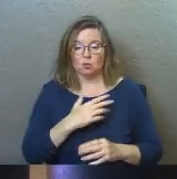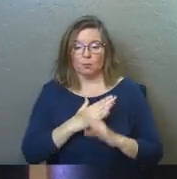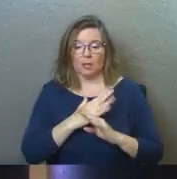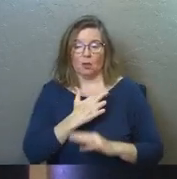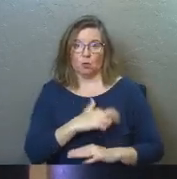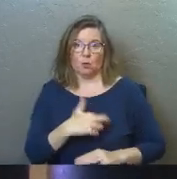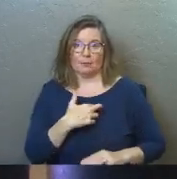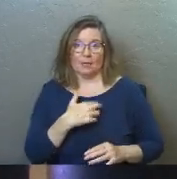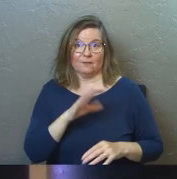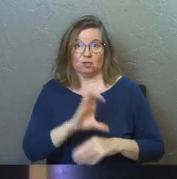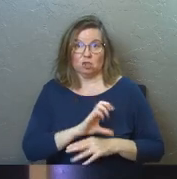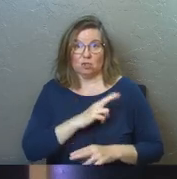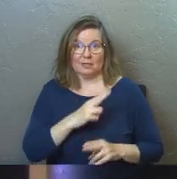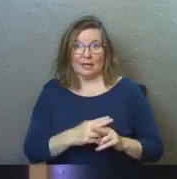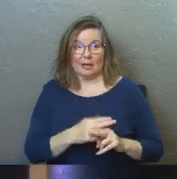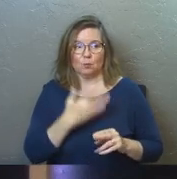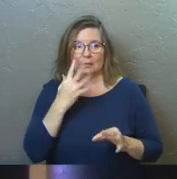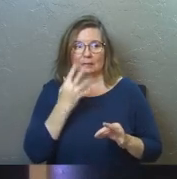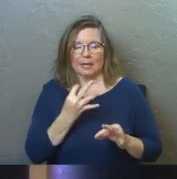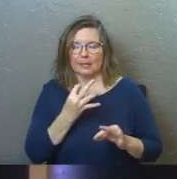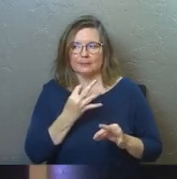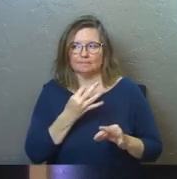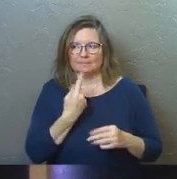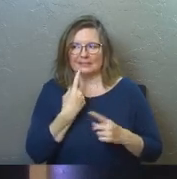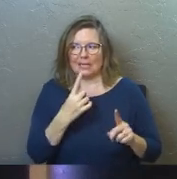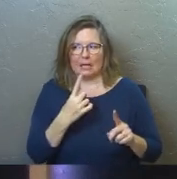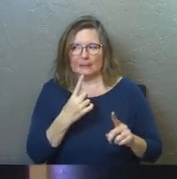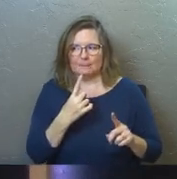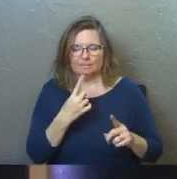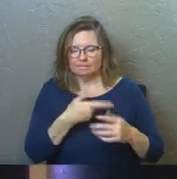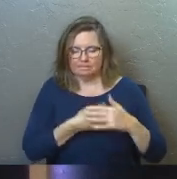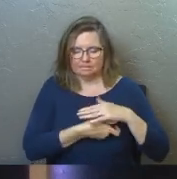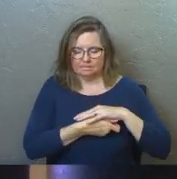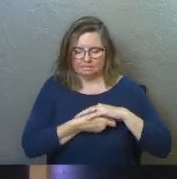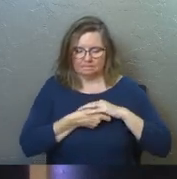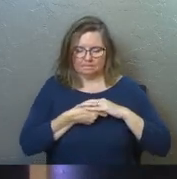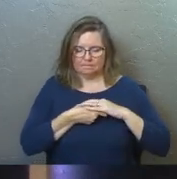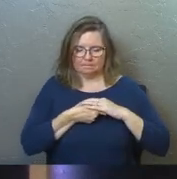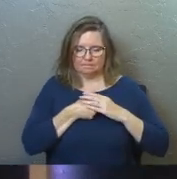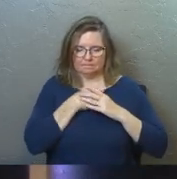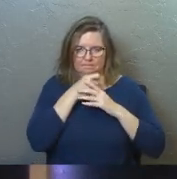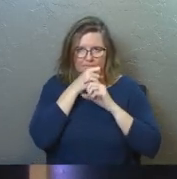of this church name, we might hide some things. No, no, no.